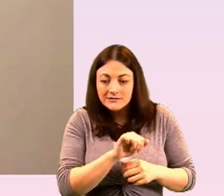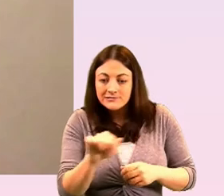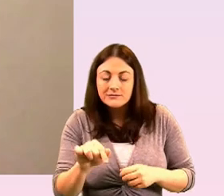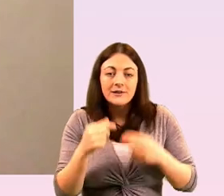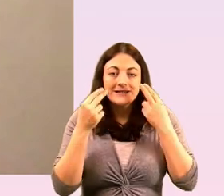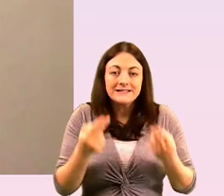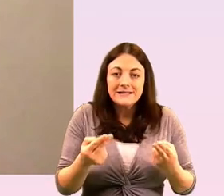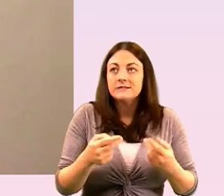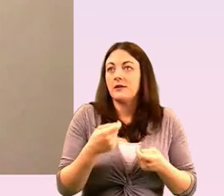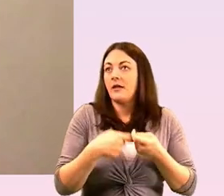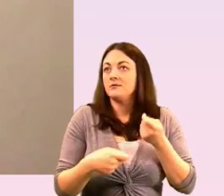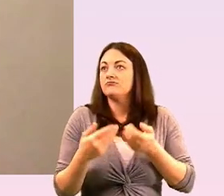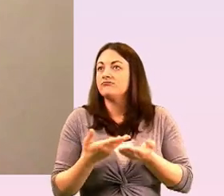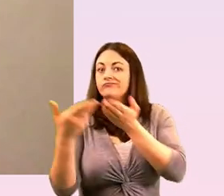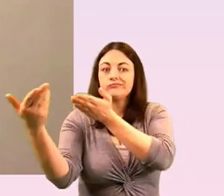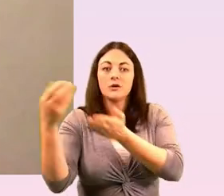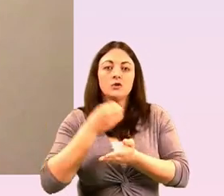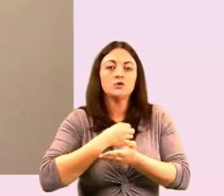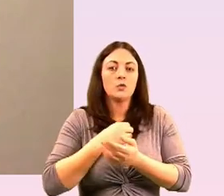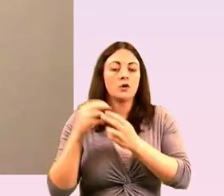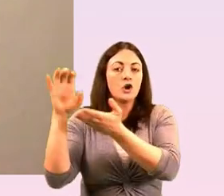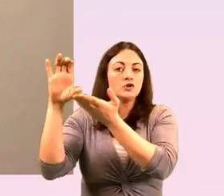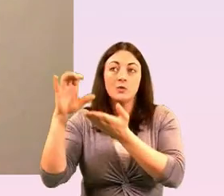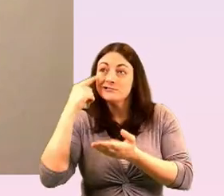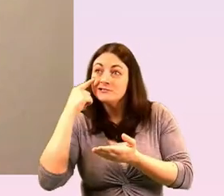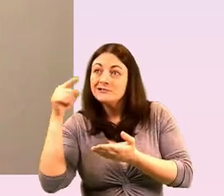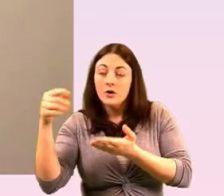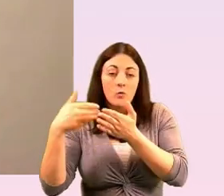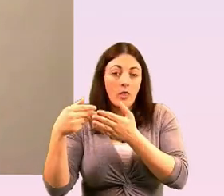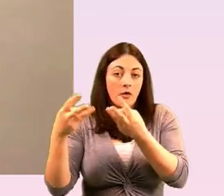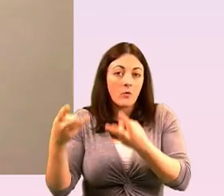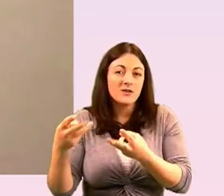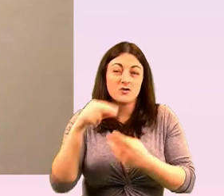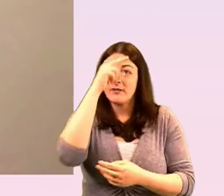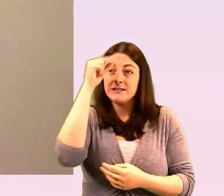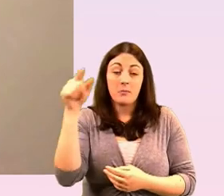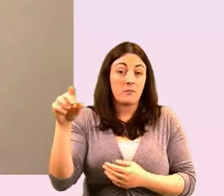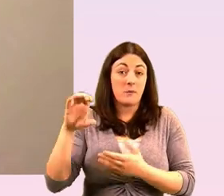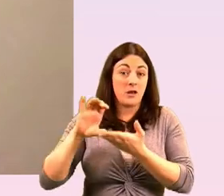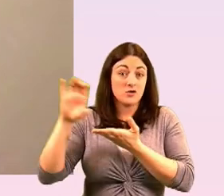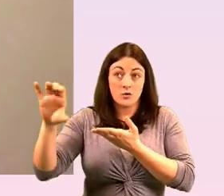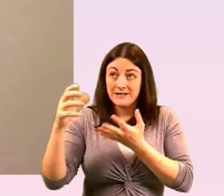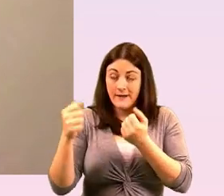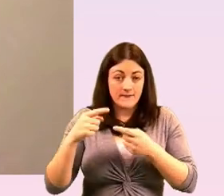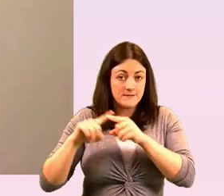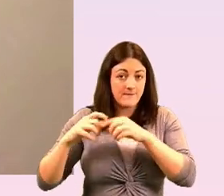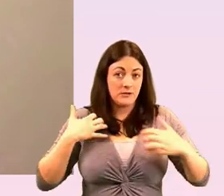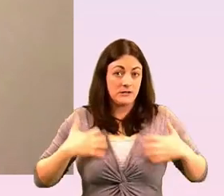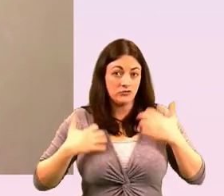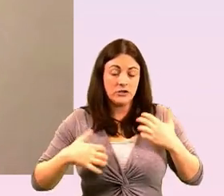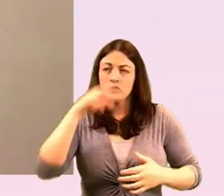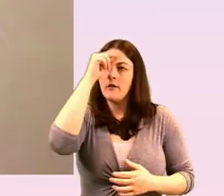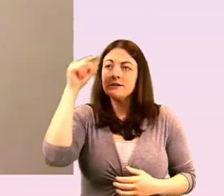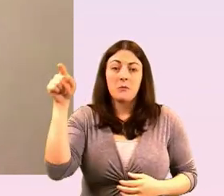great for us to have kind of an approach of of the different areas so donors have different interests some are interested in research some are